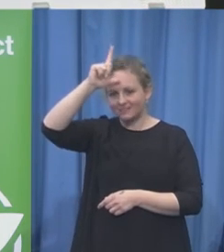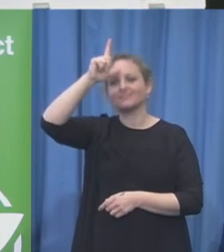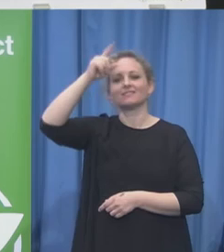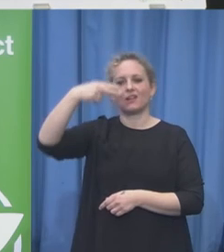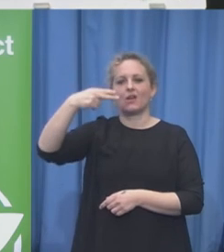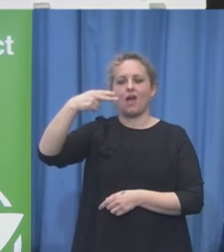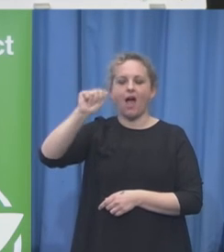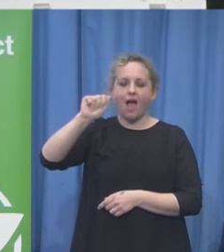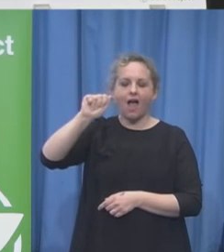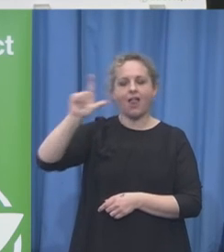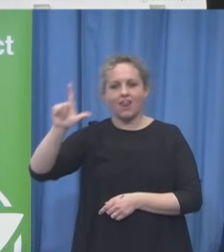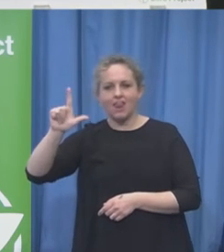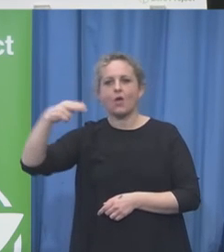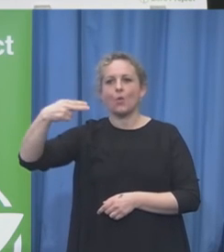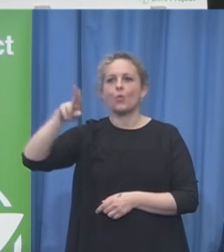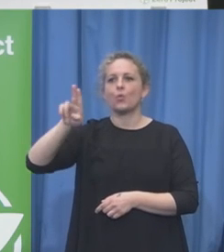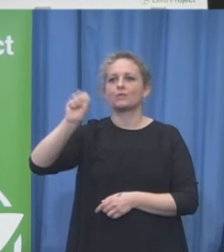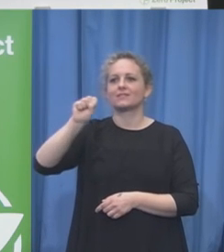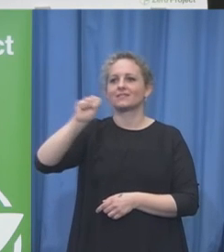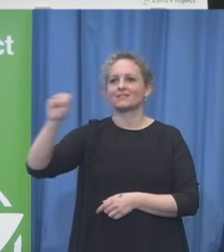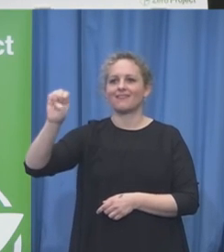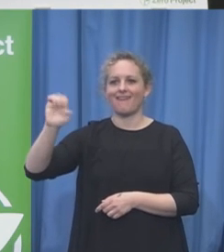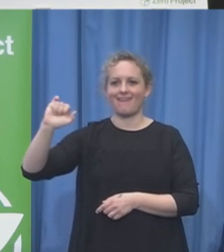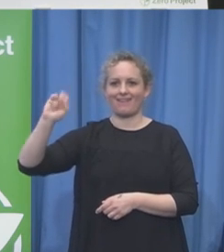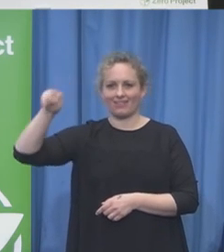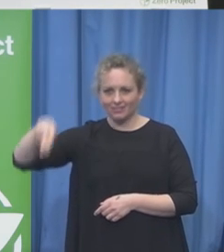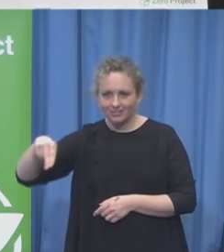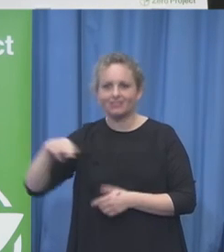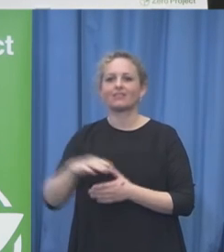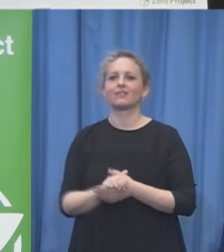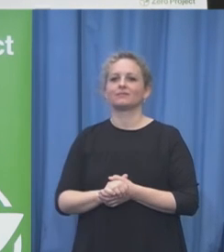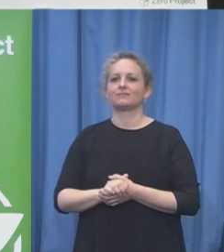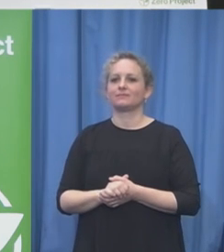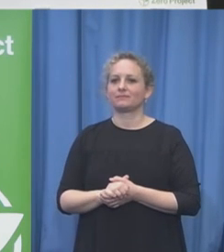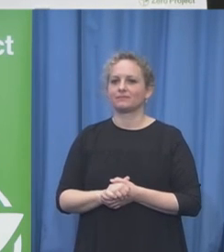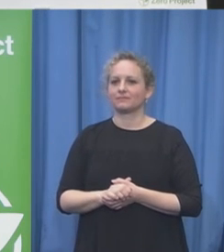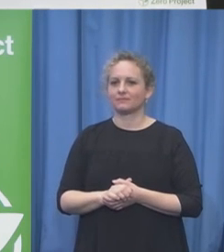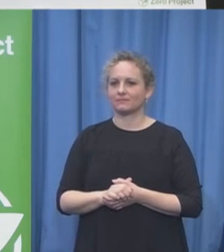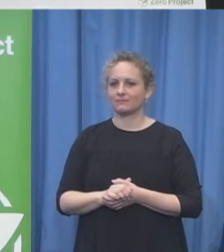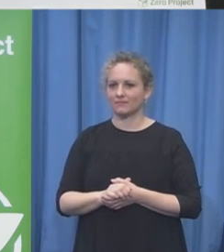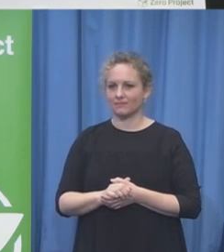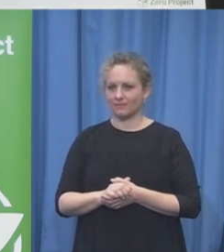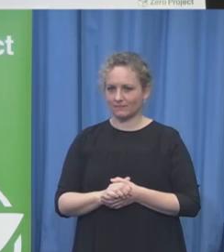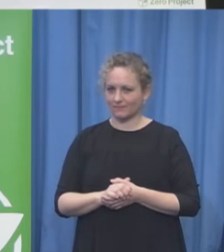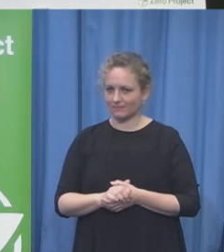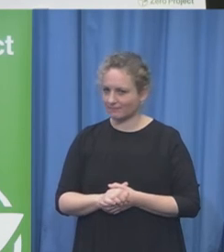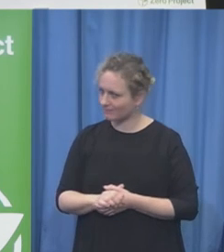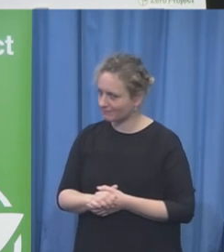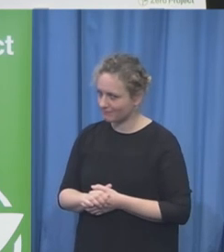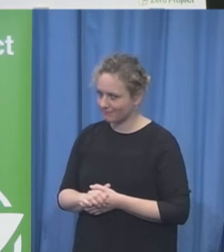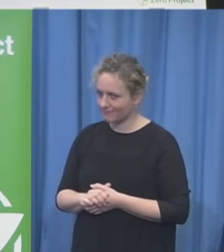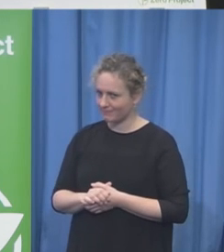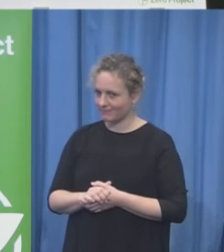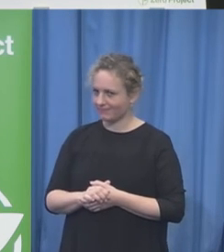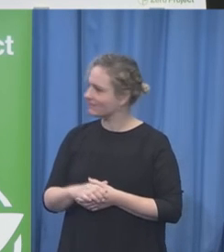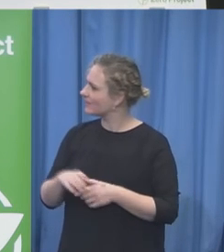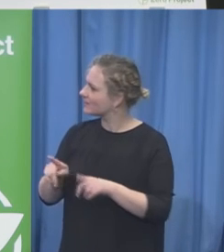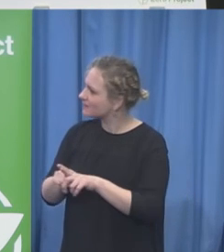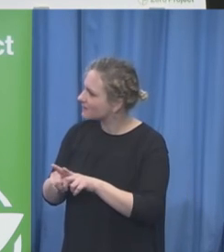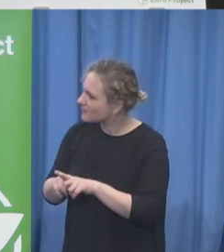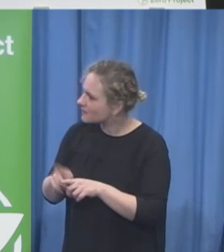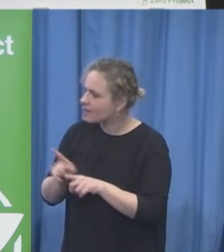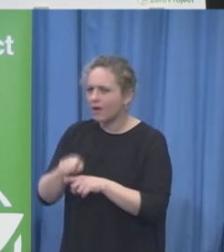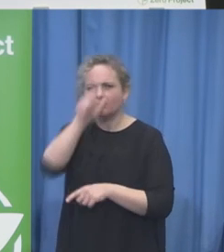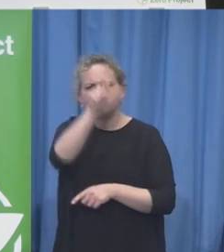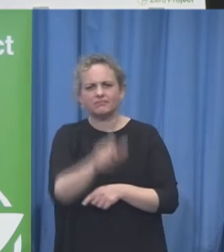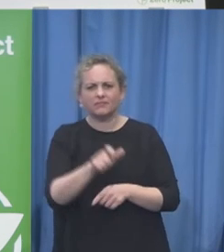ministers like Alejandra Krauss-Valley Secretary of Labour and Social Protection from Chile